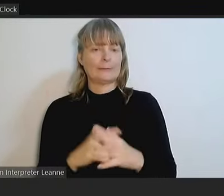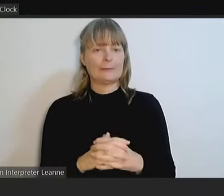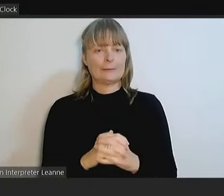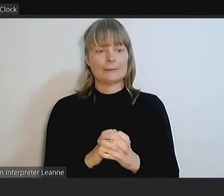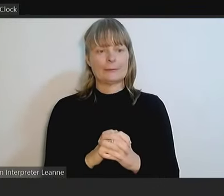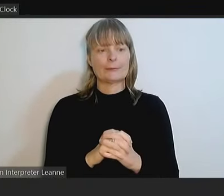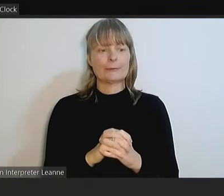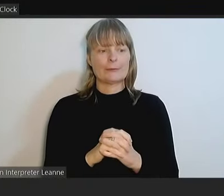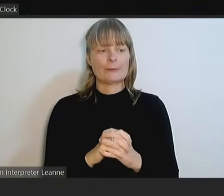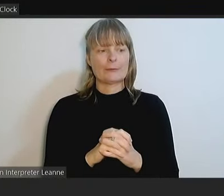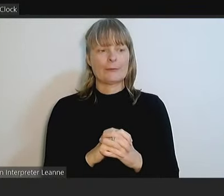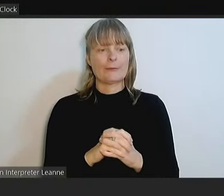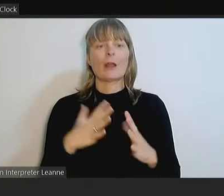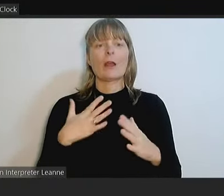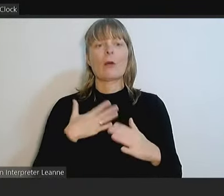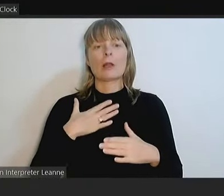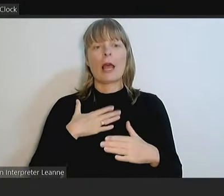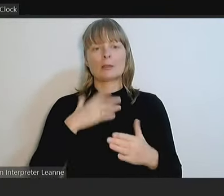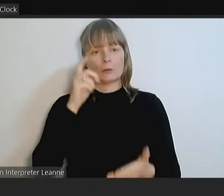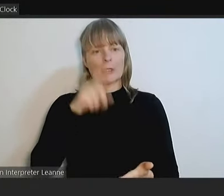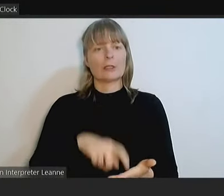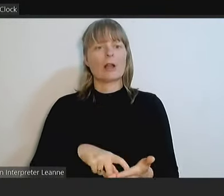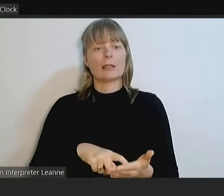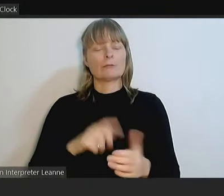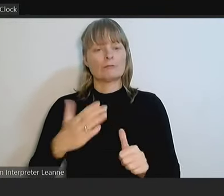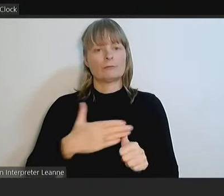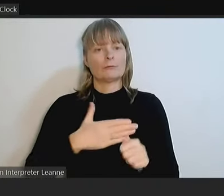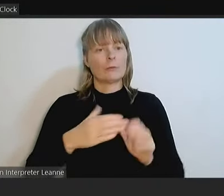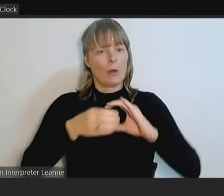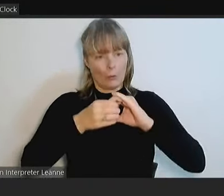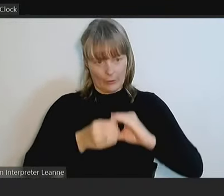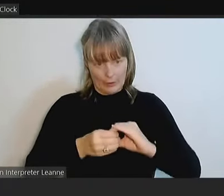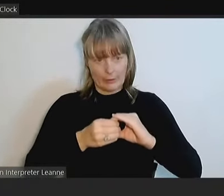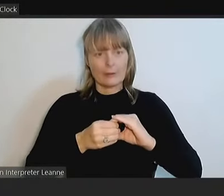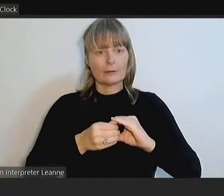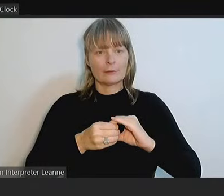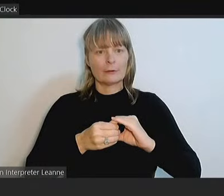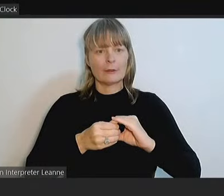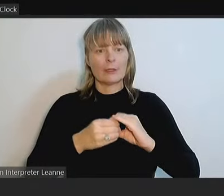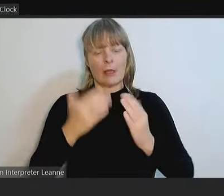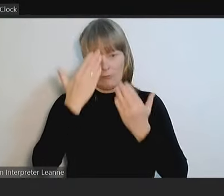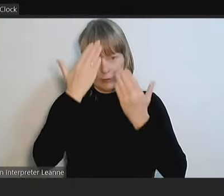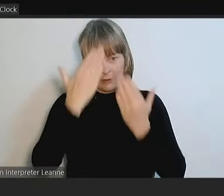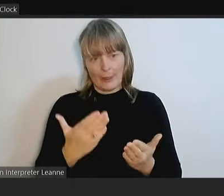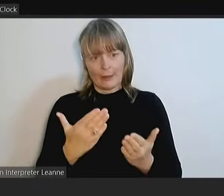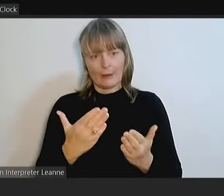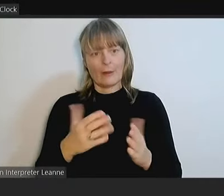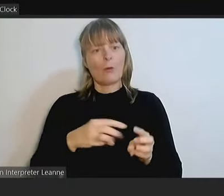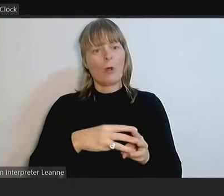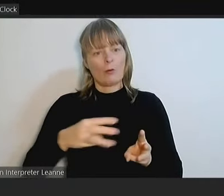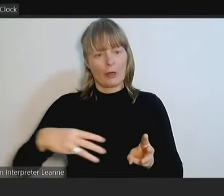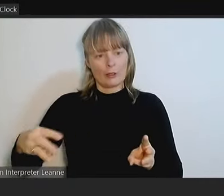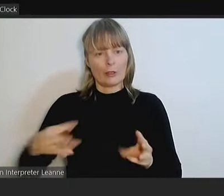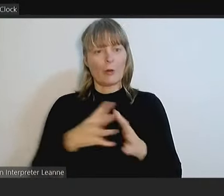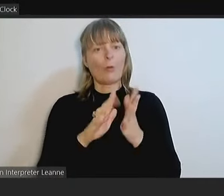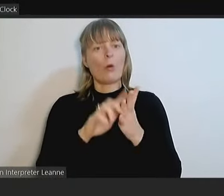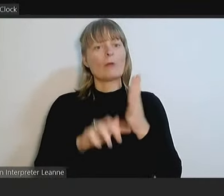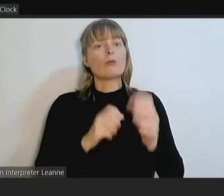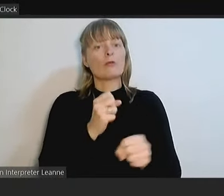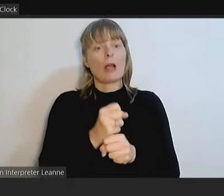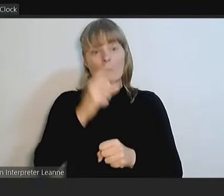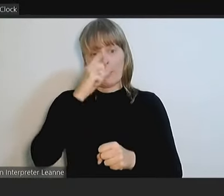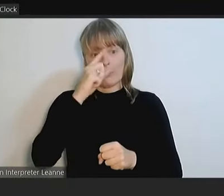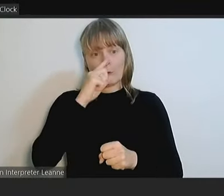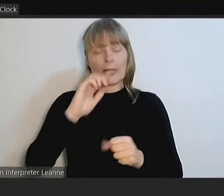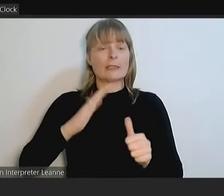I'd like to acknowledge the traditional owners and we respect the Wurundjeri, the Wurrung people as the traditional owners